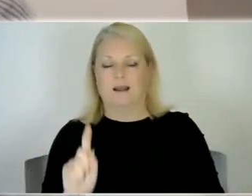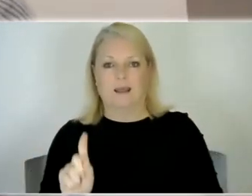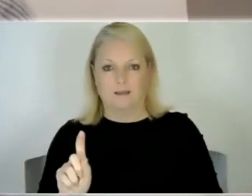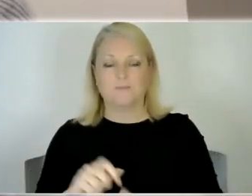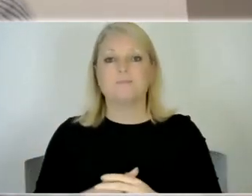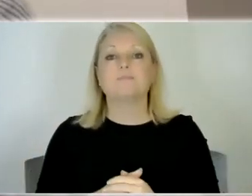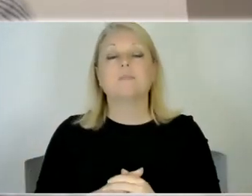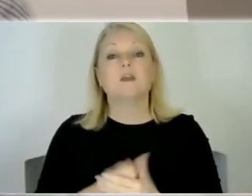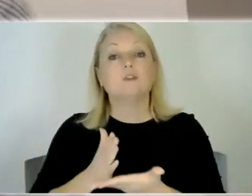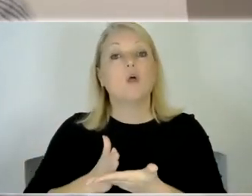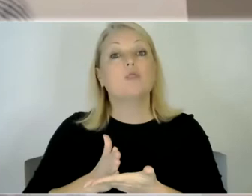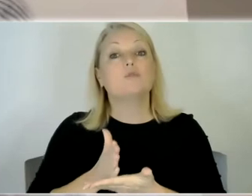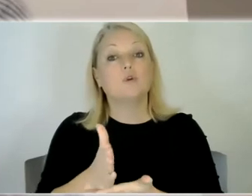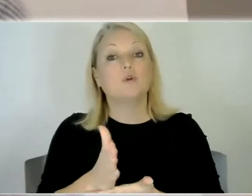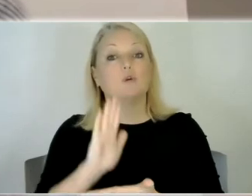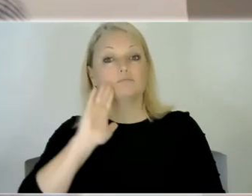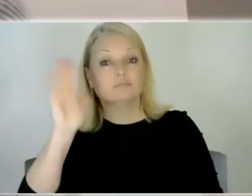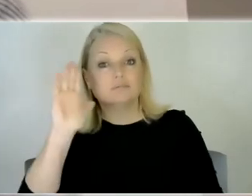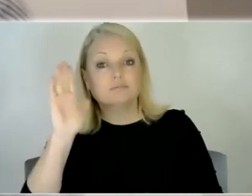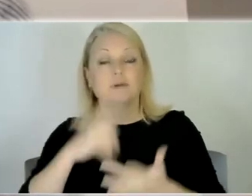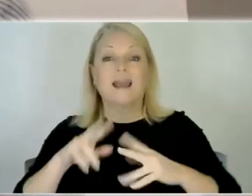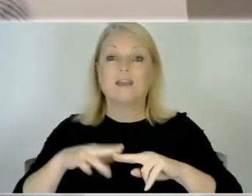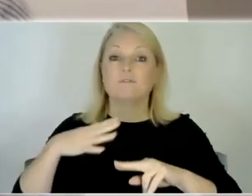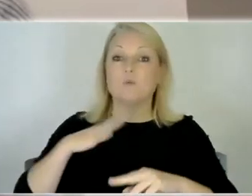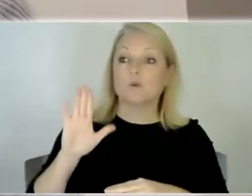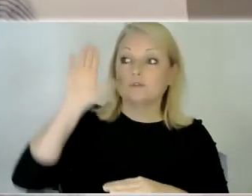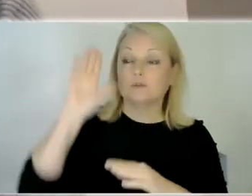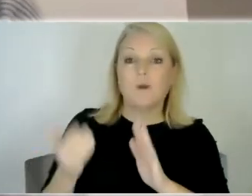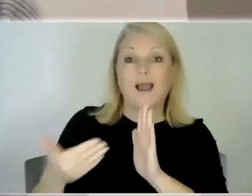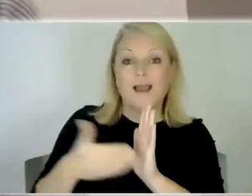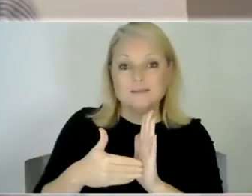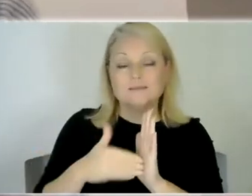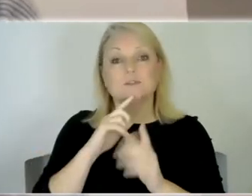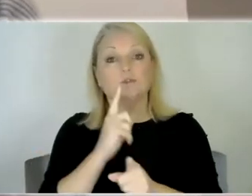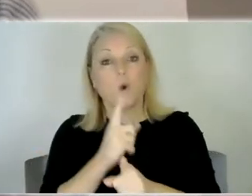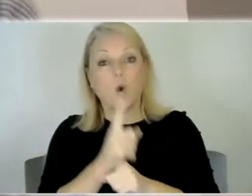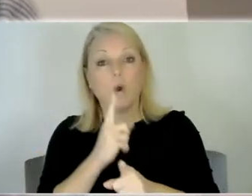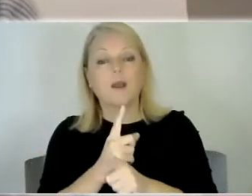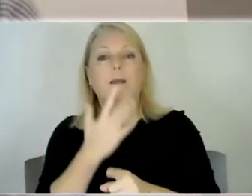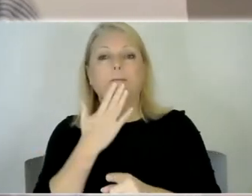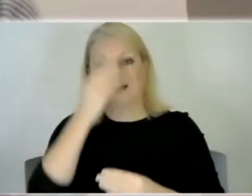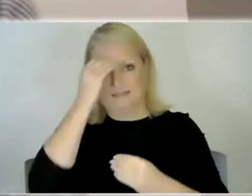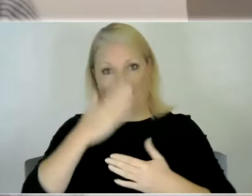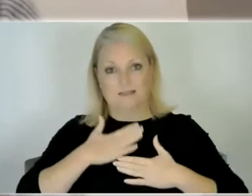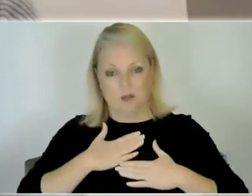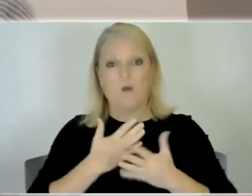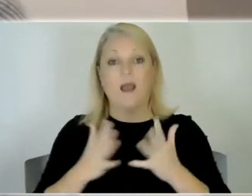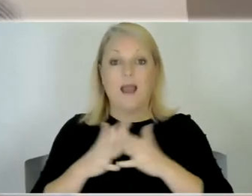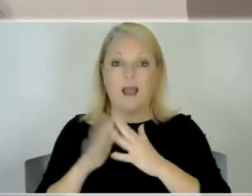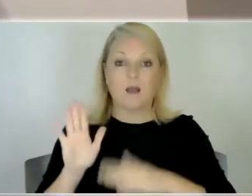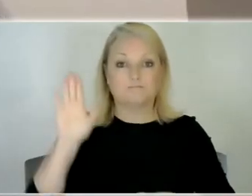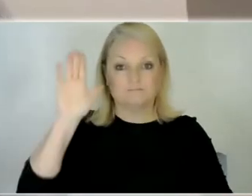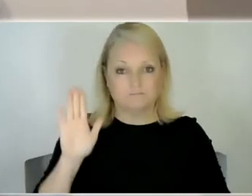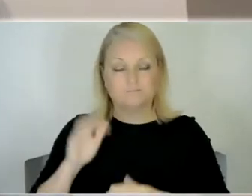&A you can use this if you would like to contribute and unmute yourself. A reminder that this webinar will be